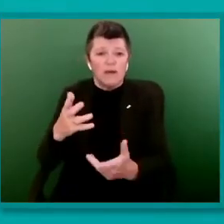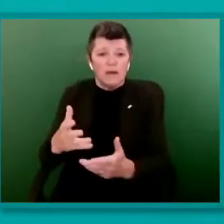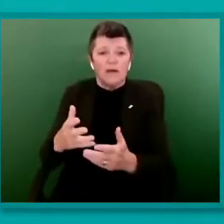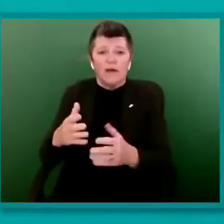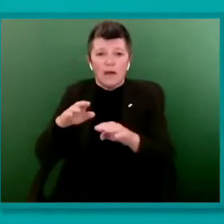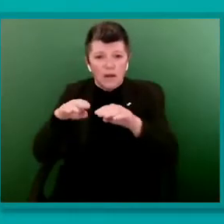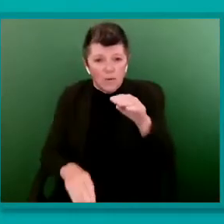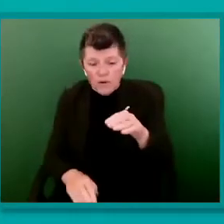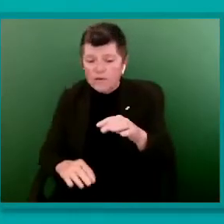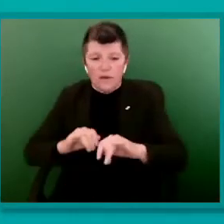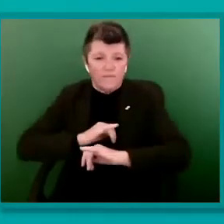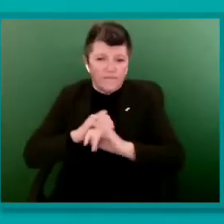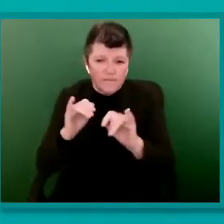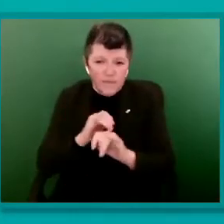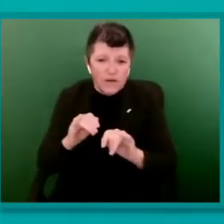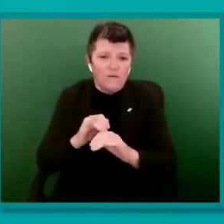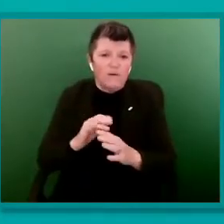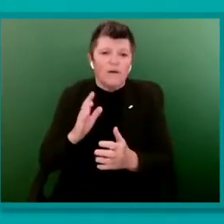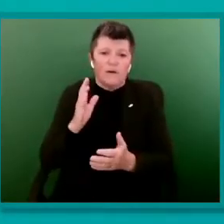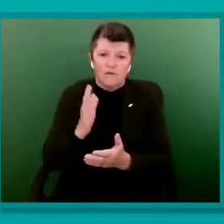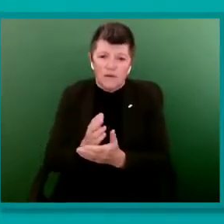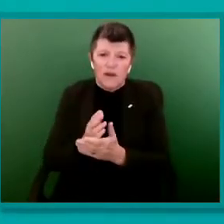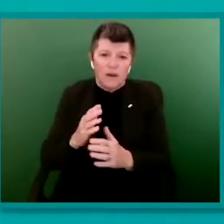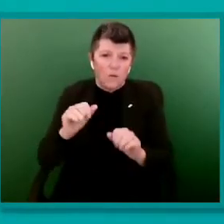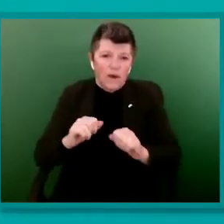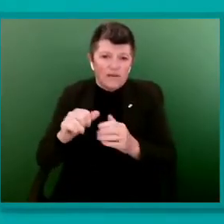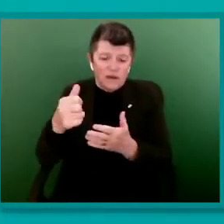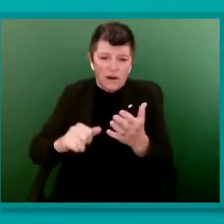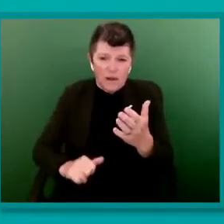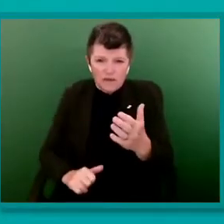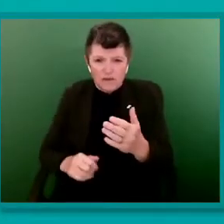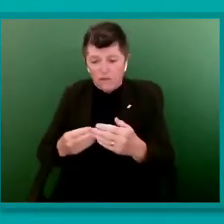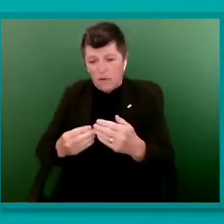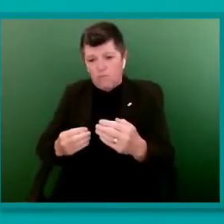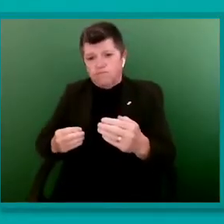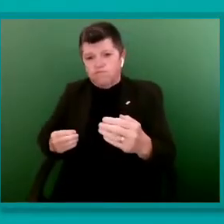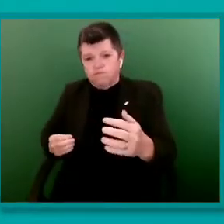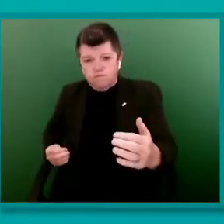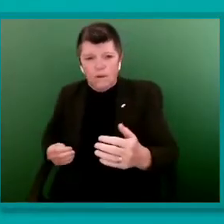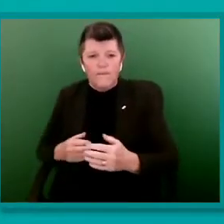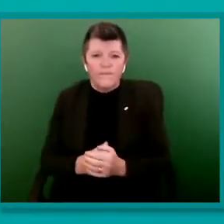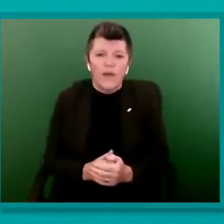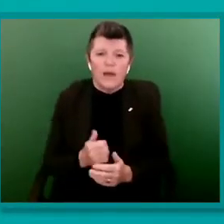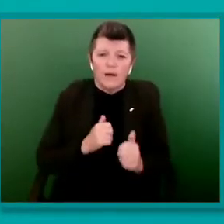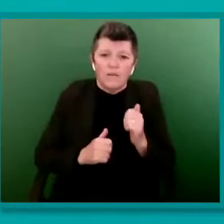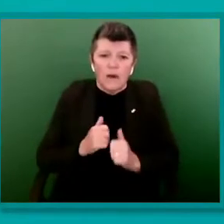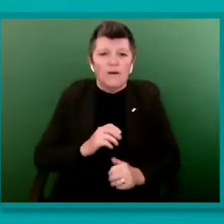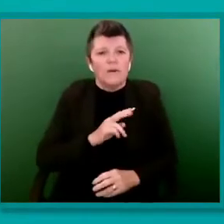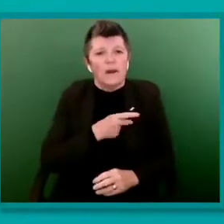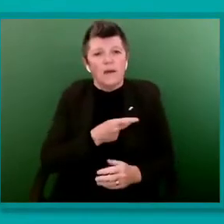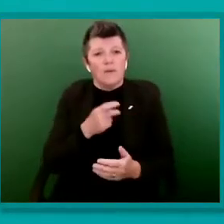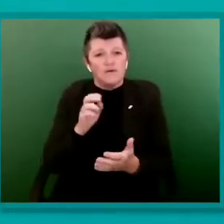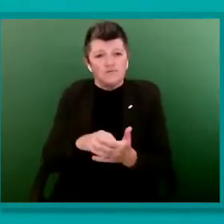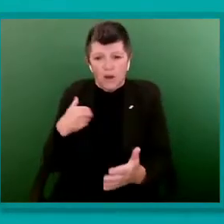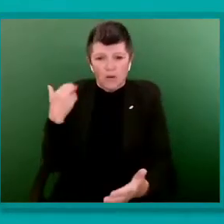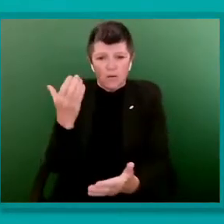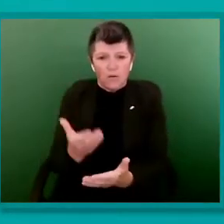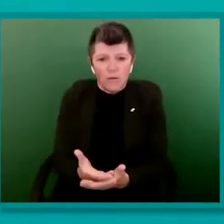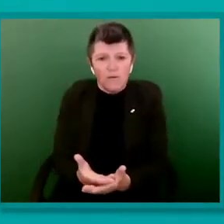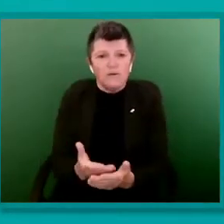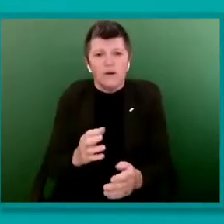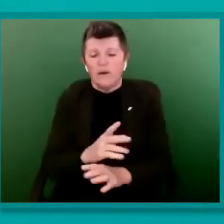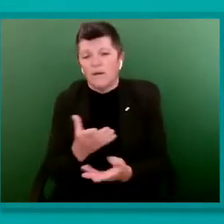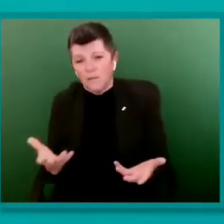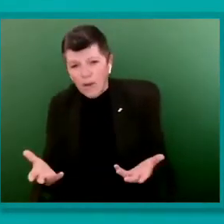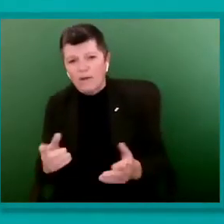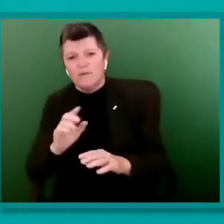trans equality and want to work with yourselves to ensure that with no trans MPs out in Parliament, that trans voices are heard